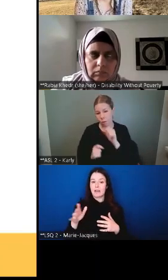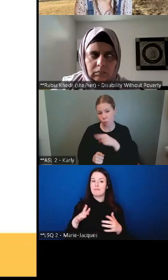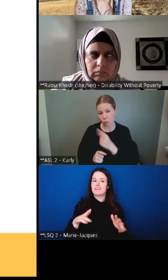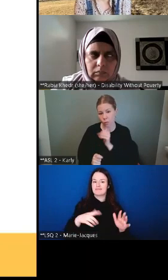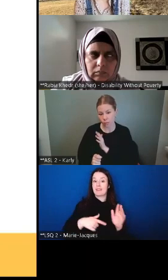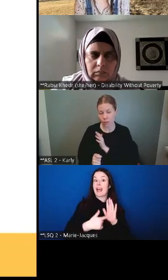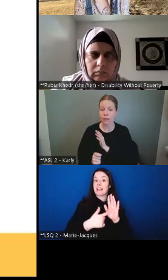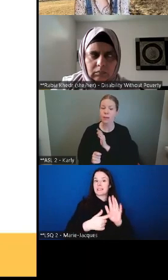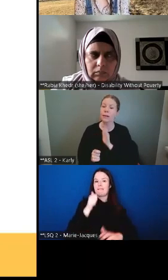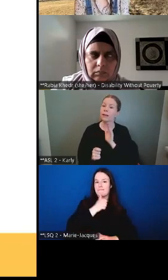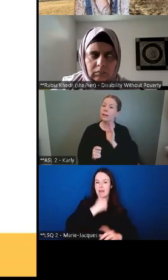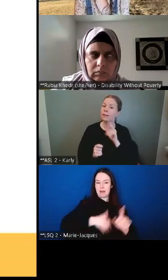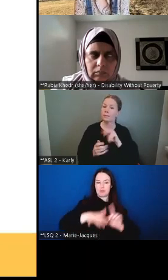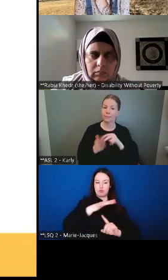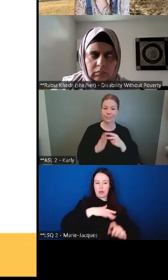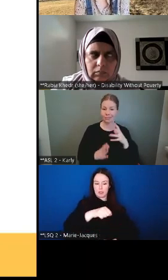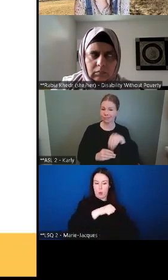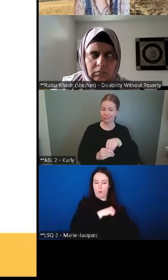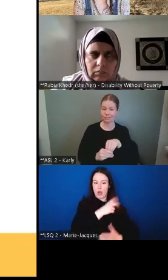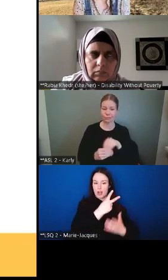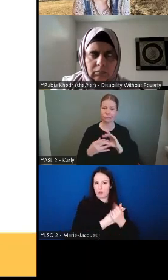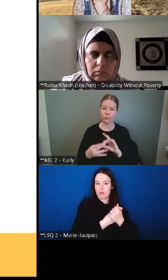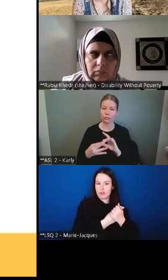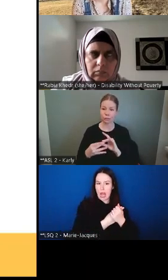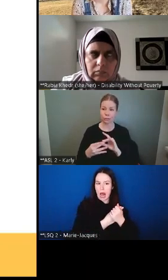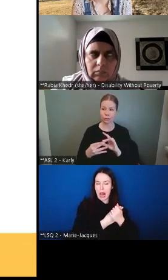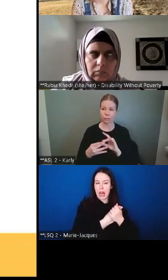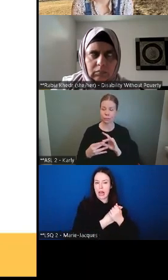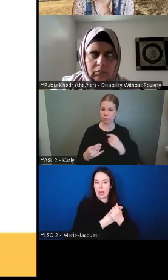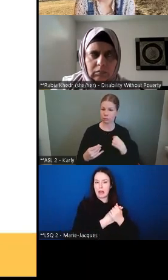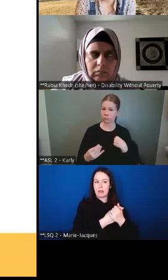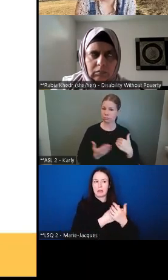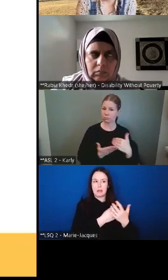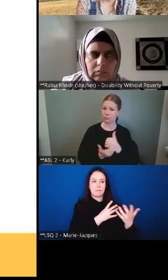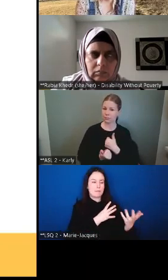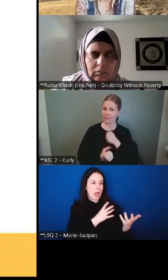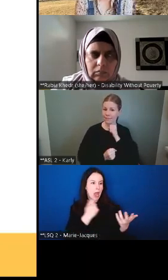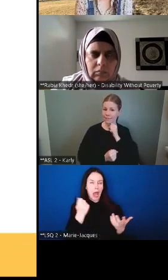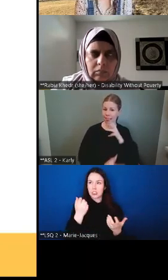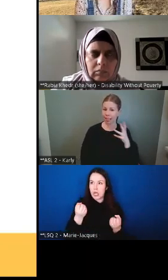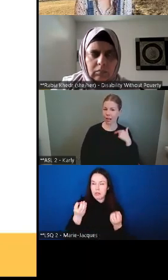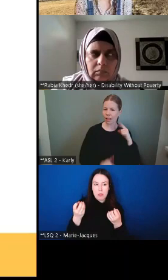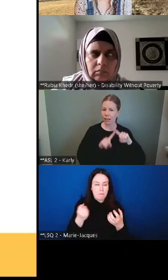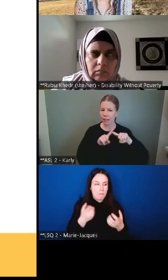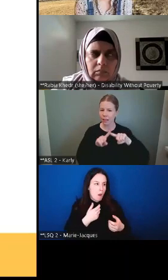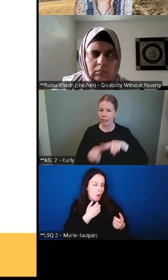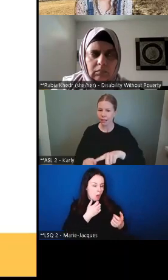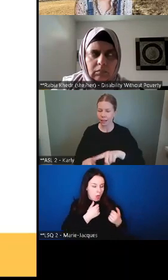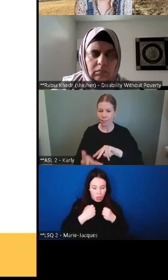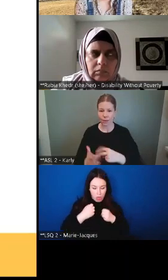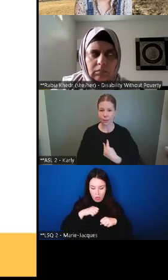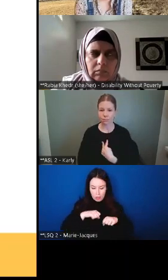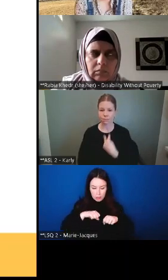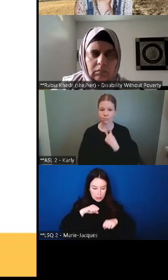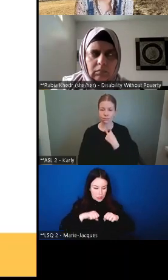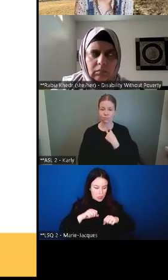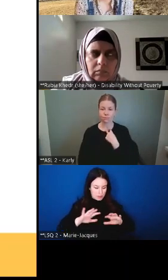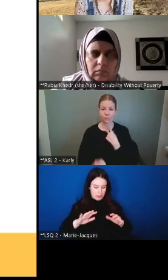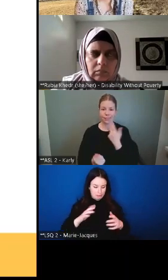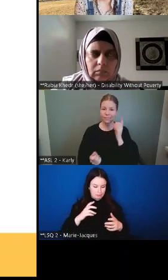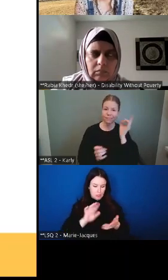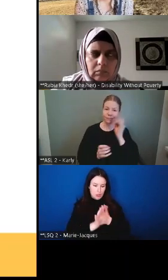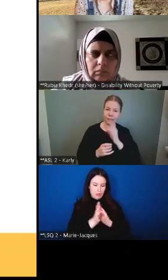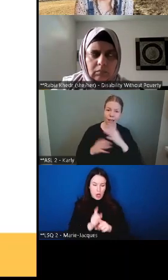don't have money of your own, you can't leave. You feel trapped, right? So you feel trapped in the cycle of violence and